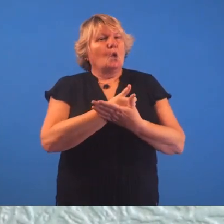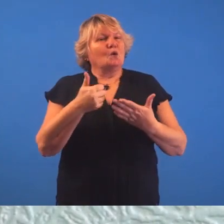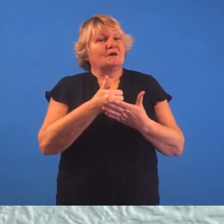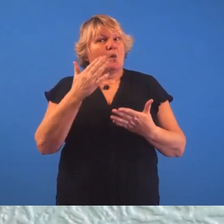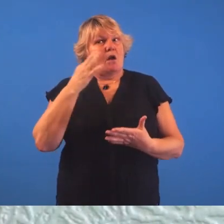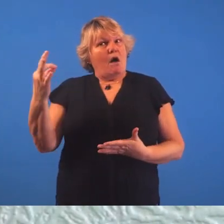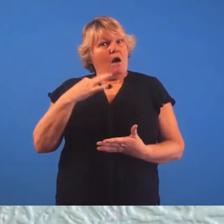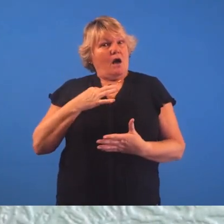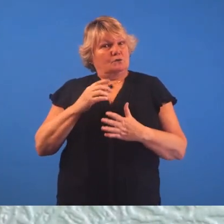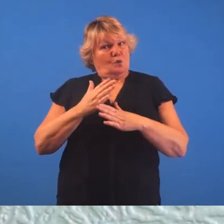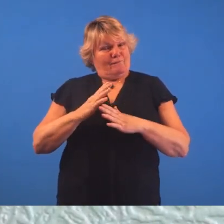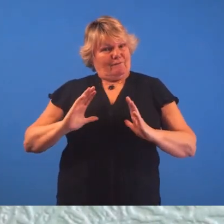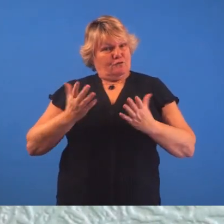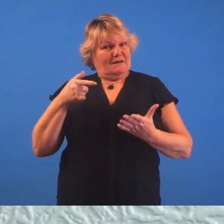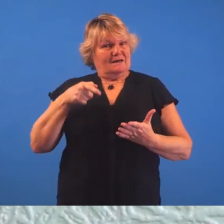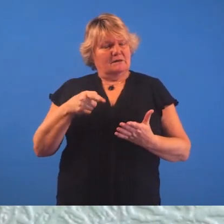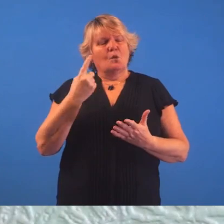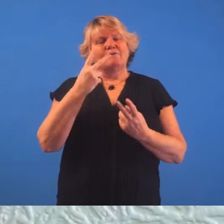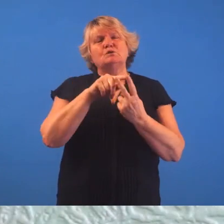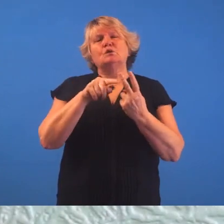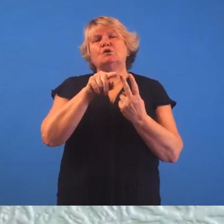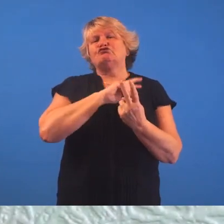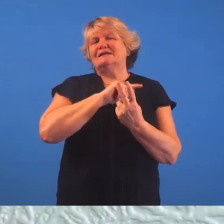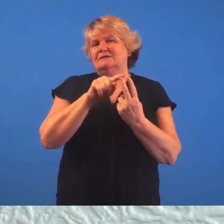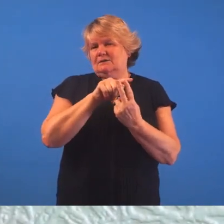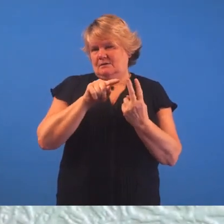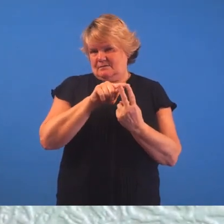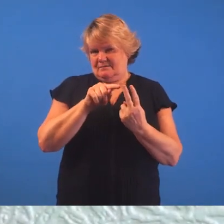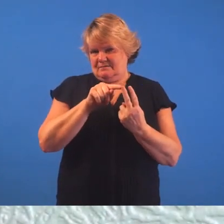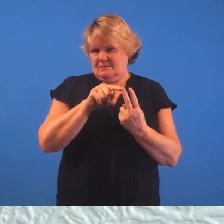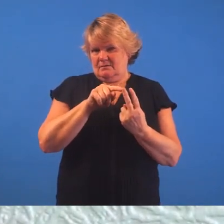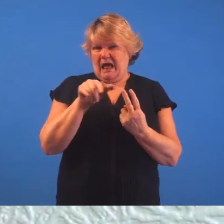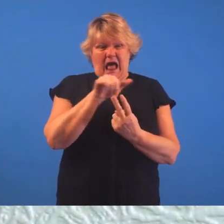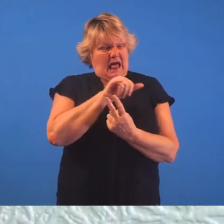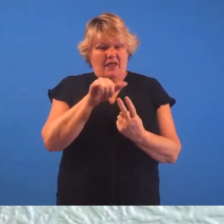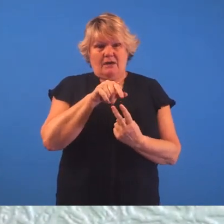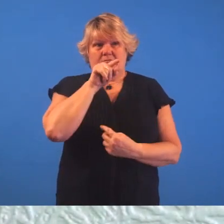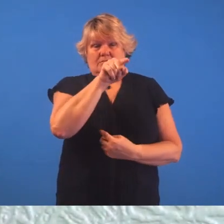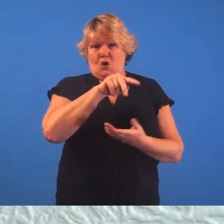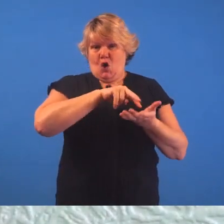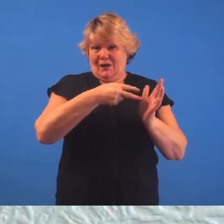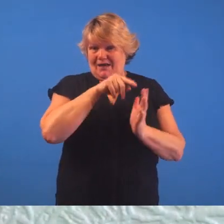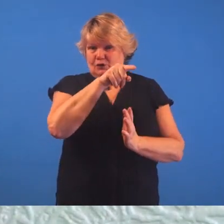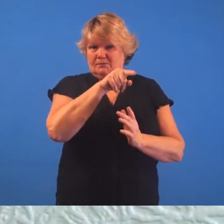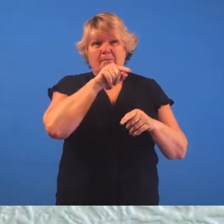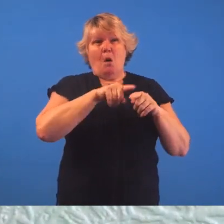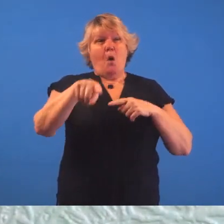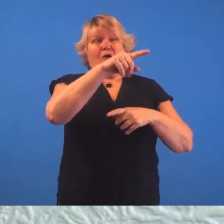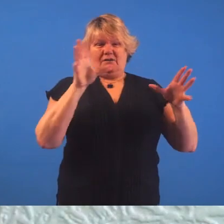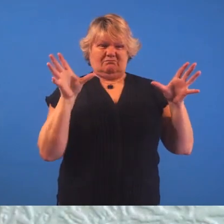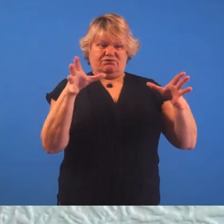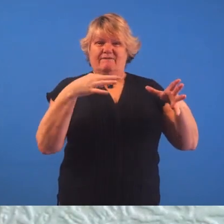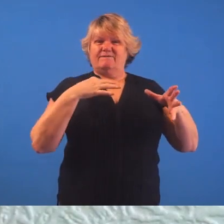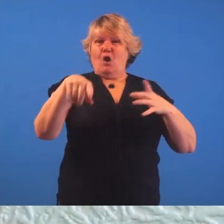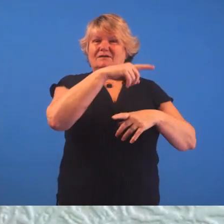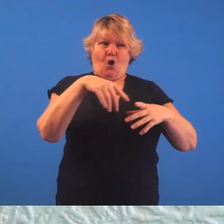Usually when I get asked to work for free it's for one of two reasons. Either the organisation is mostly made up of